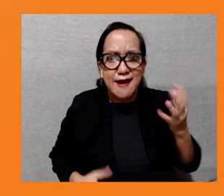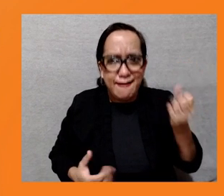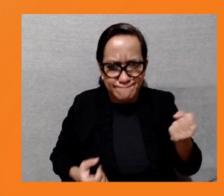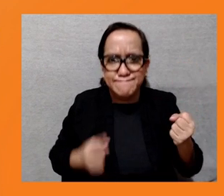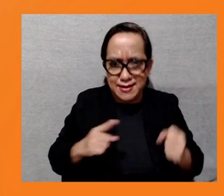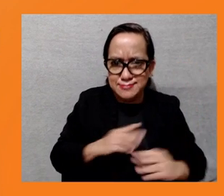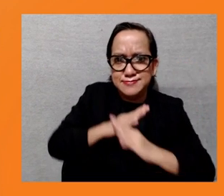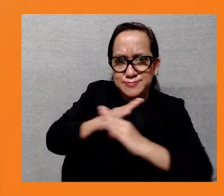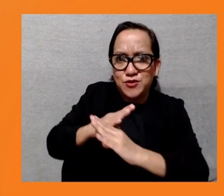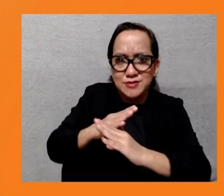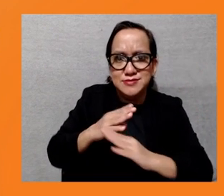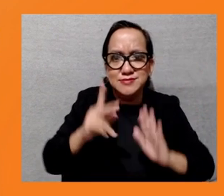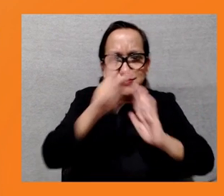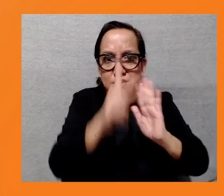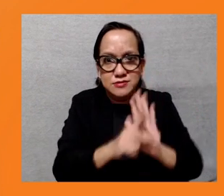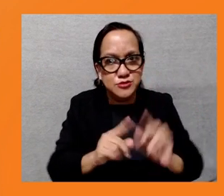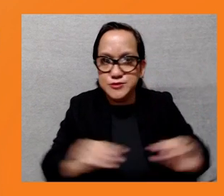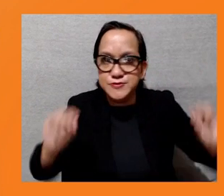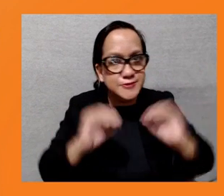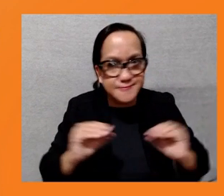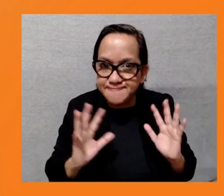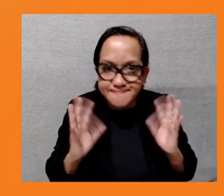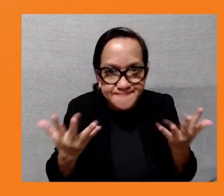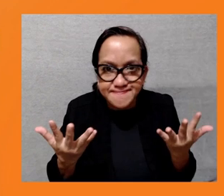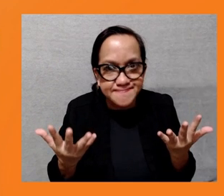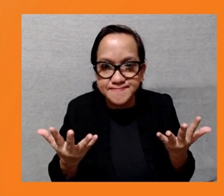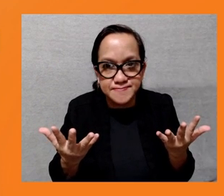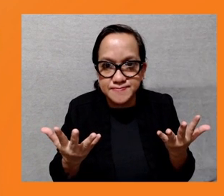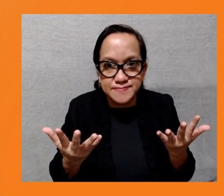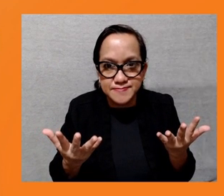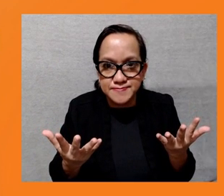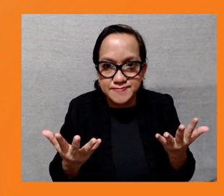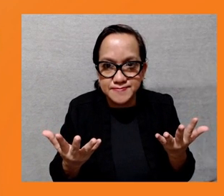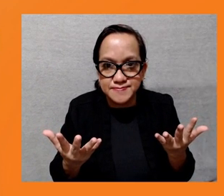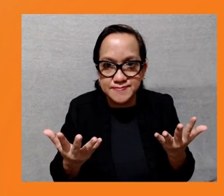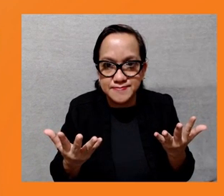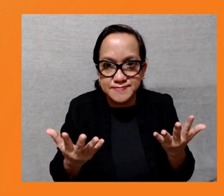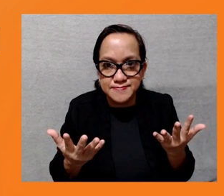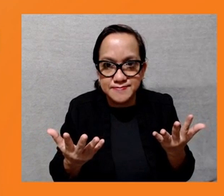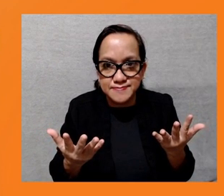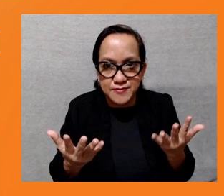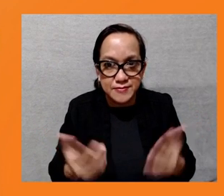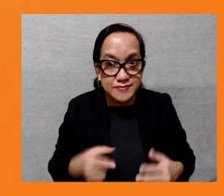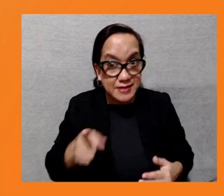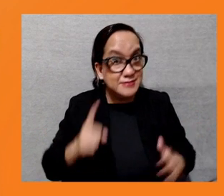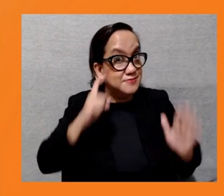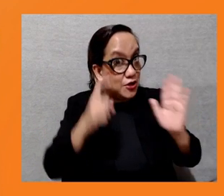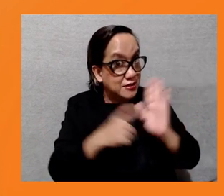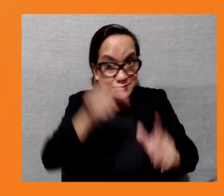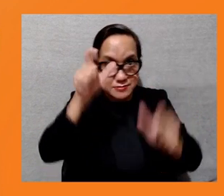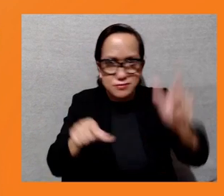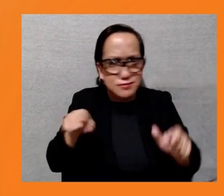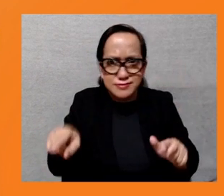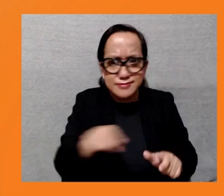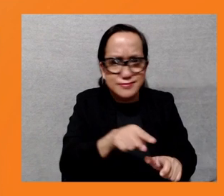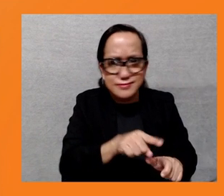resettlement options pay particular attention to elderly women and children and indigenous peoples and those laws without legal title to the land.